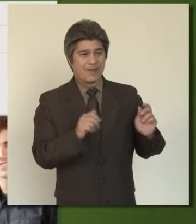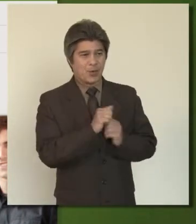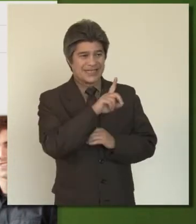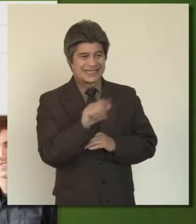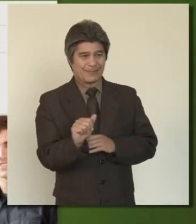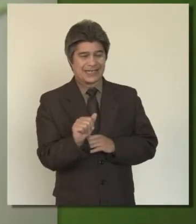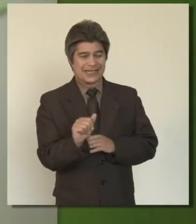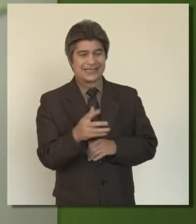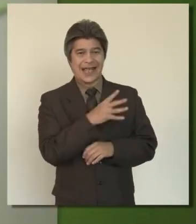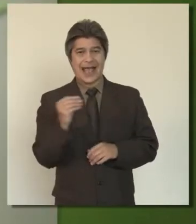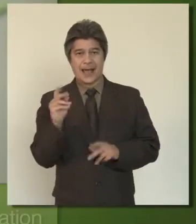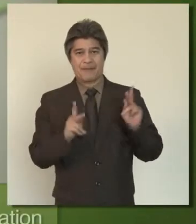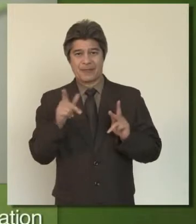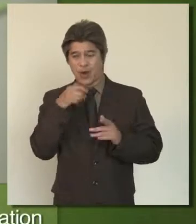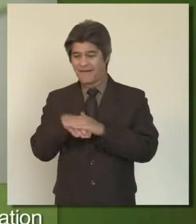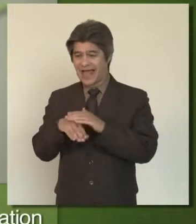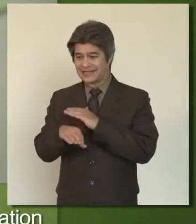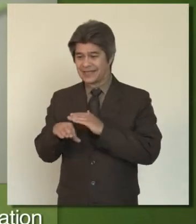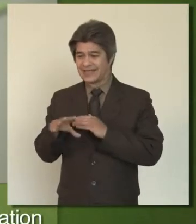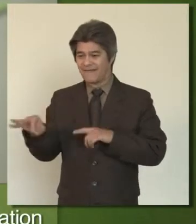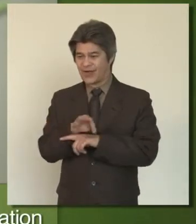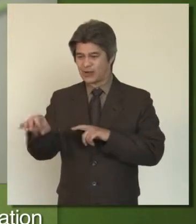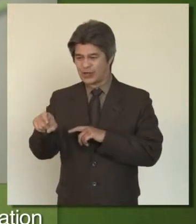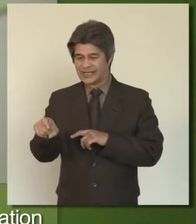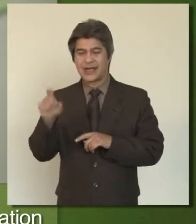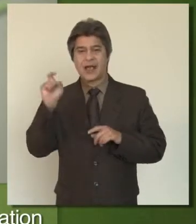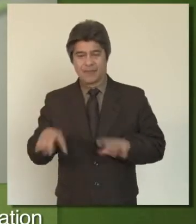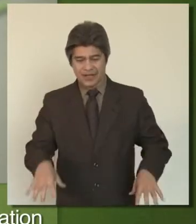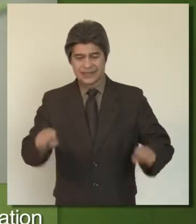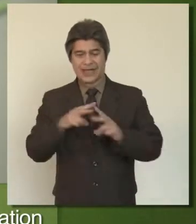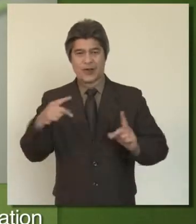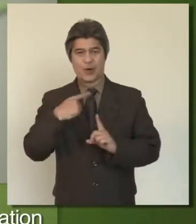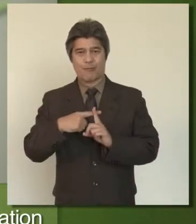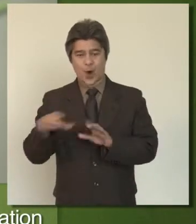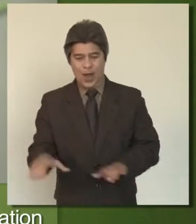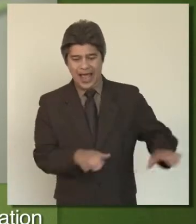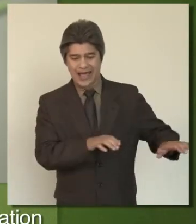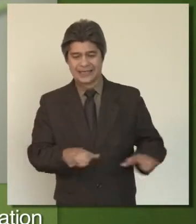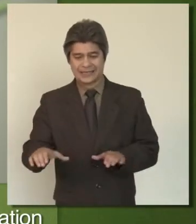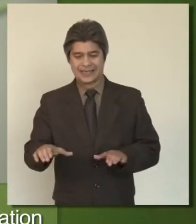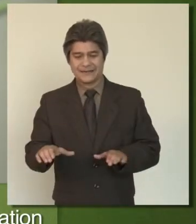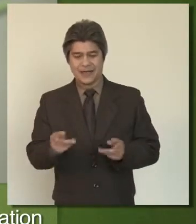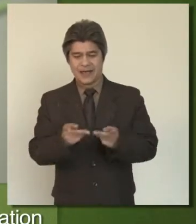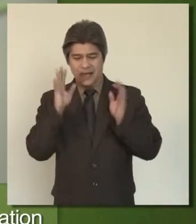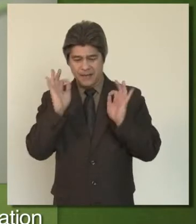People with disabilities and people who have access and functional needs have to take a very proactive position in